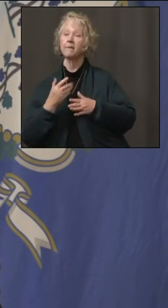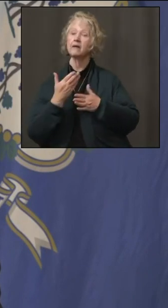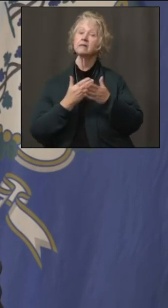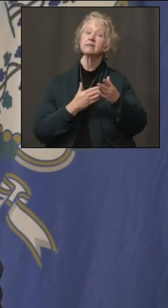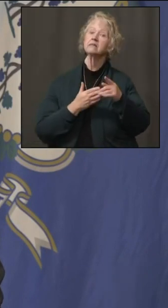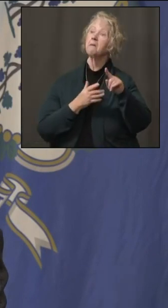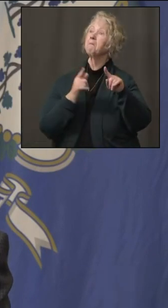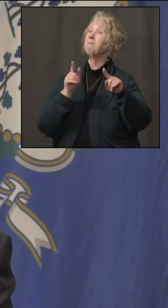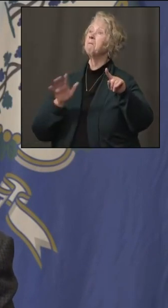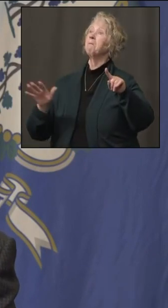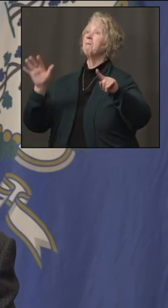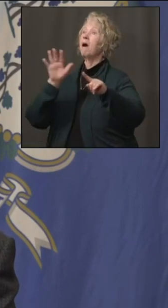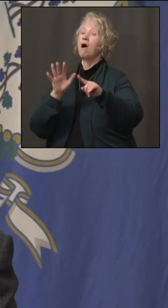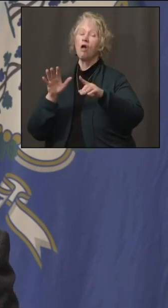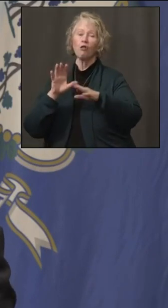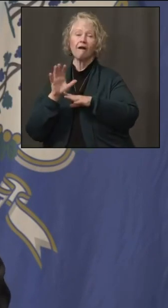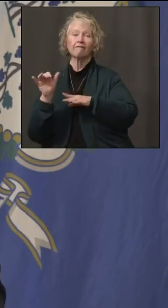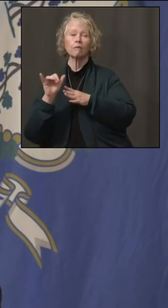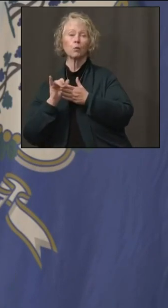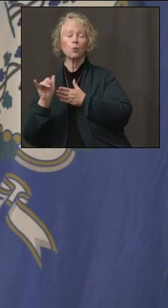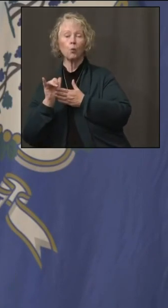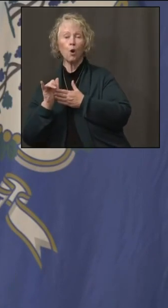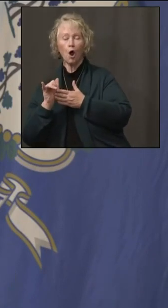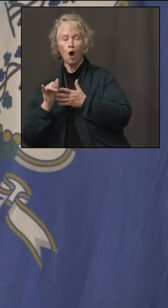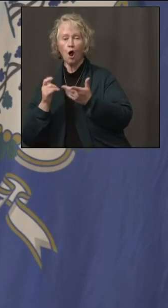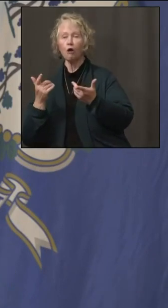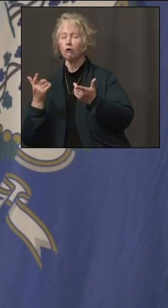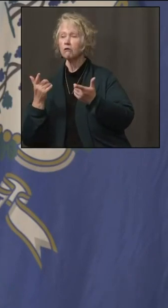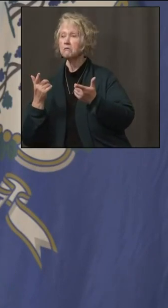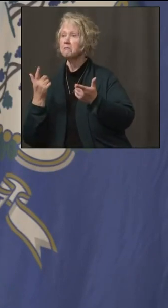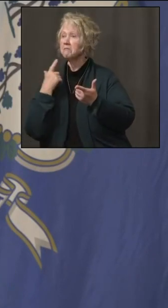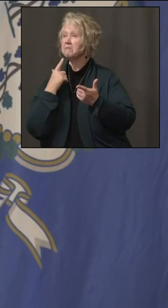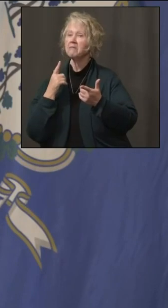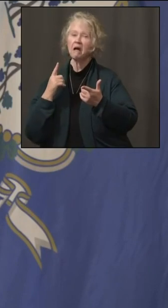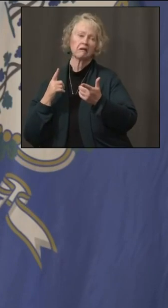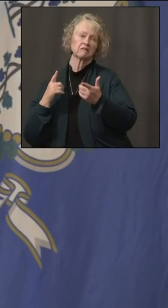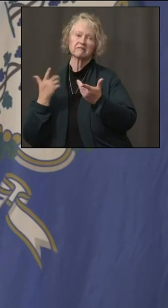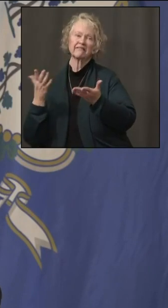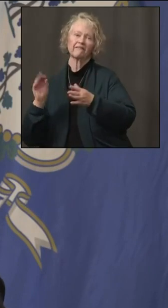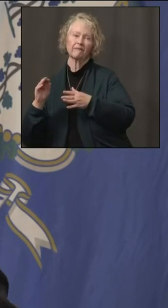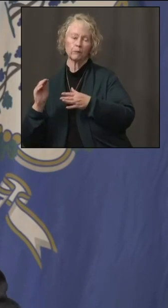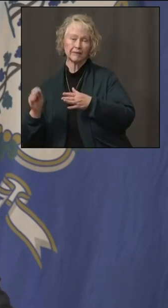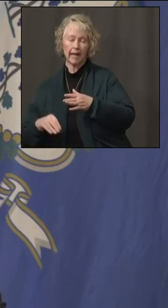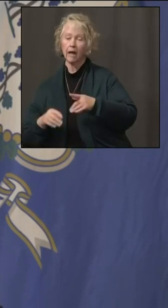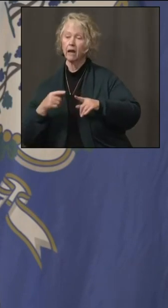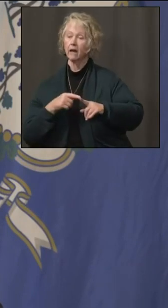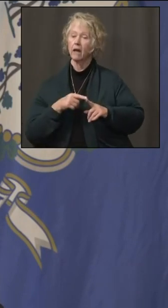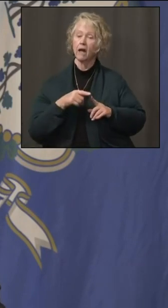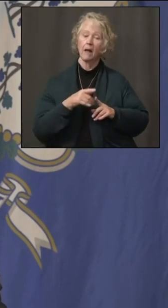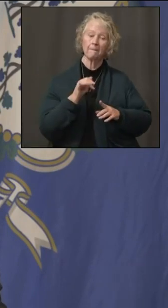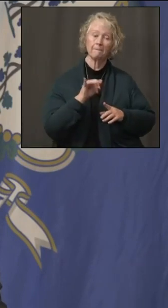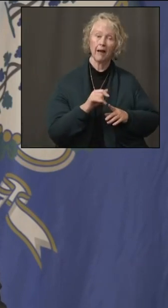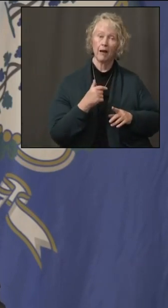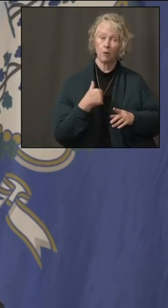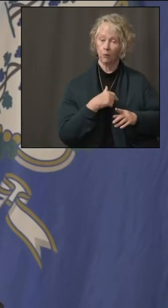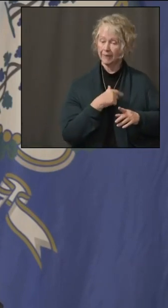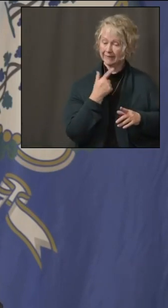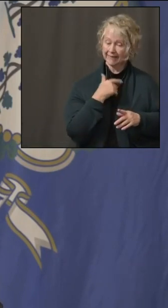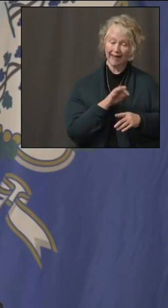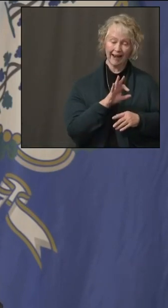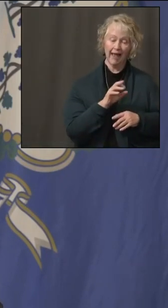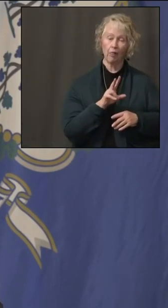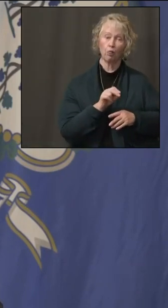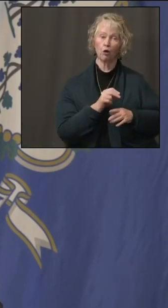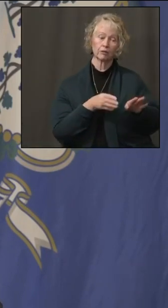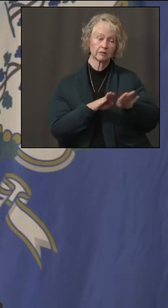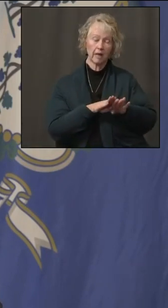50%. They have not capped at 930 at this point in the city that never sleeps. But I think it's something they may be looking at